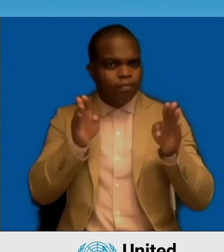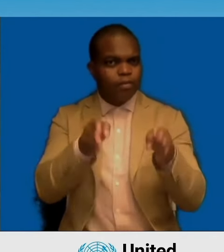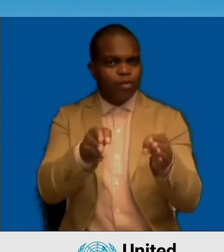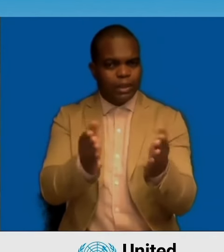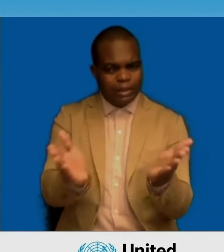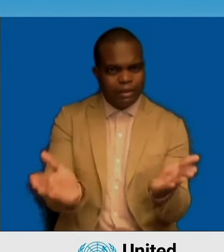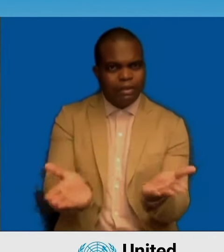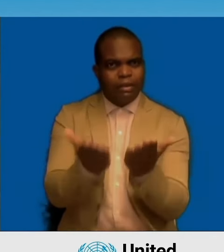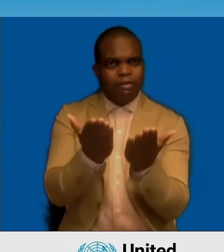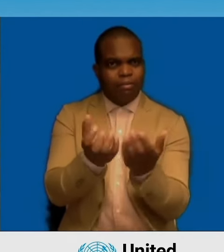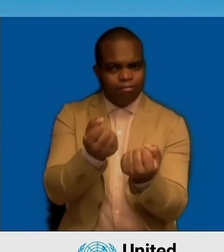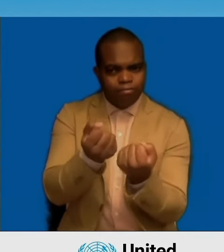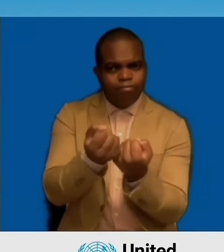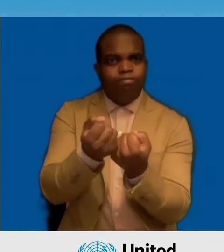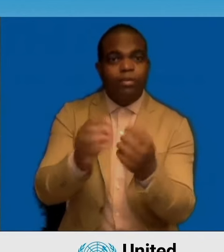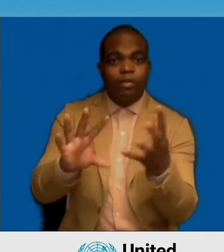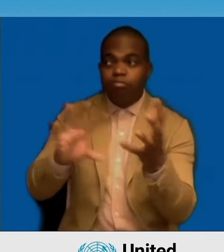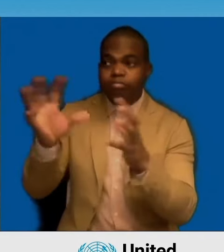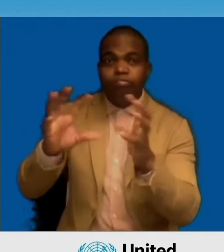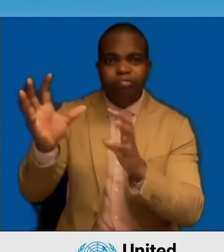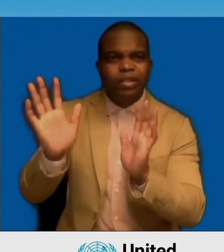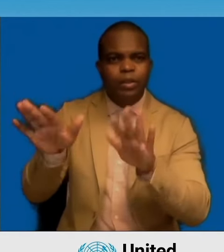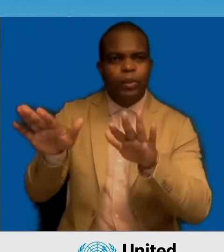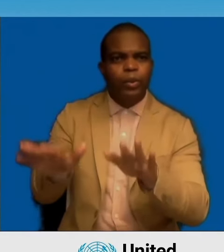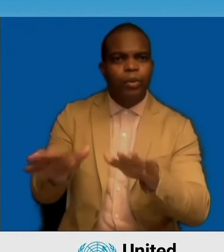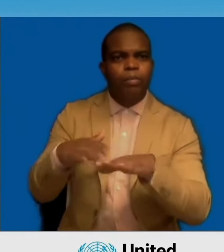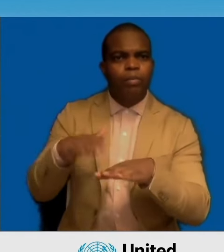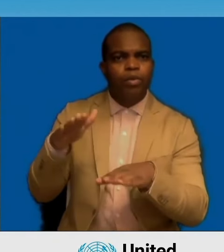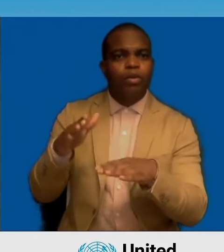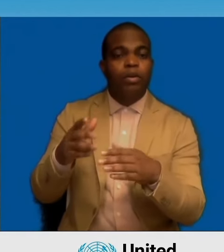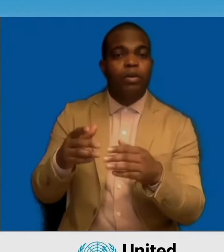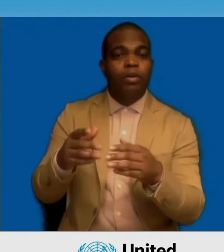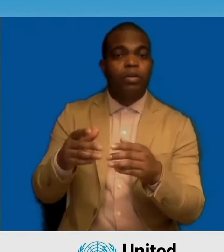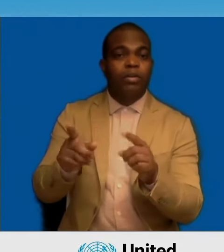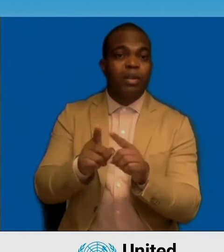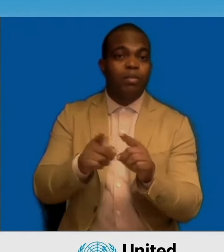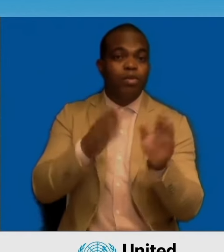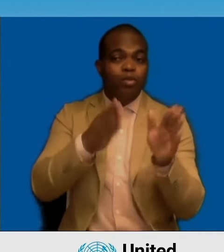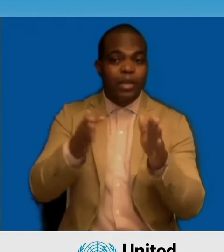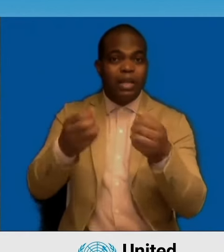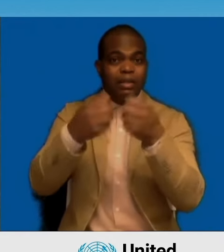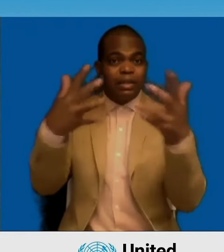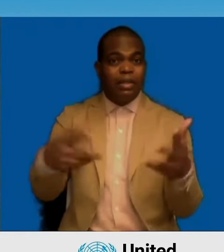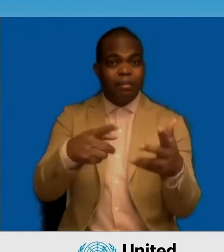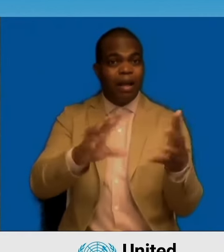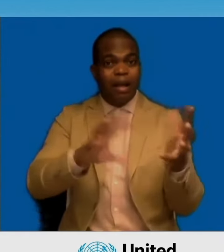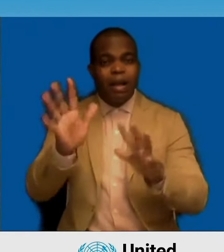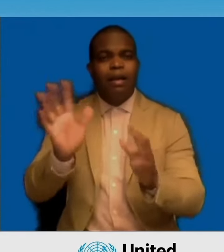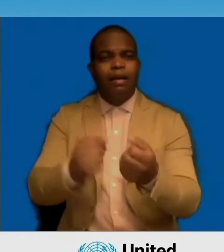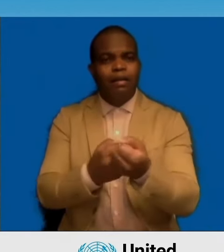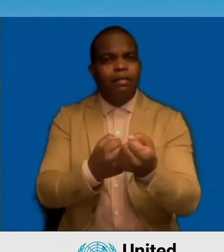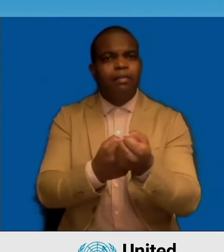on the global humanitarian system, and our climate resilience framework. The capacity of multilateral institutions to